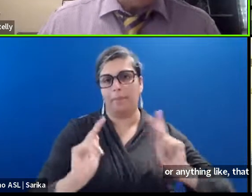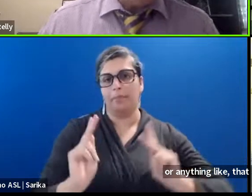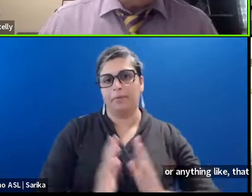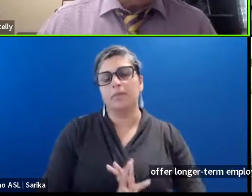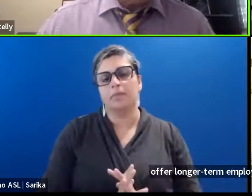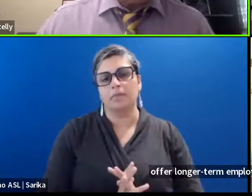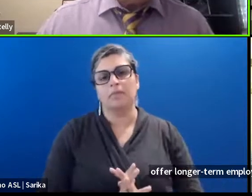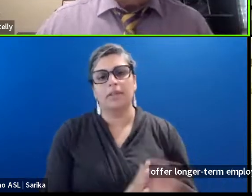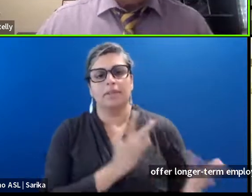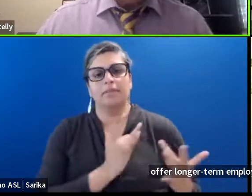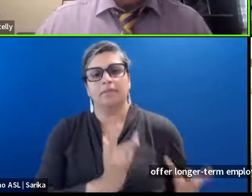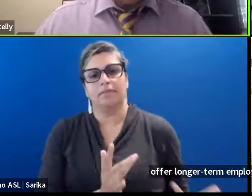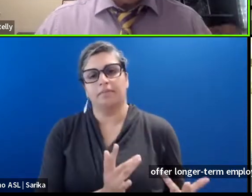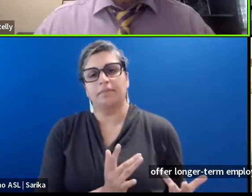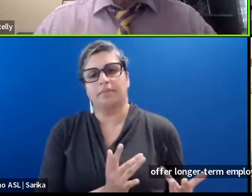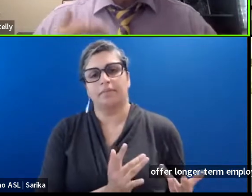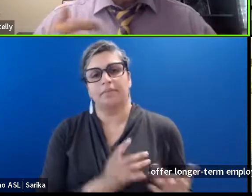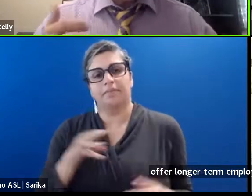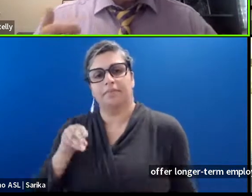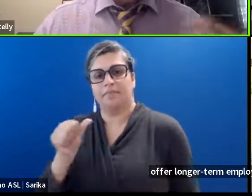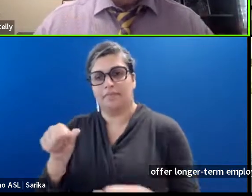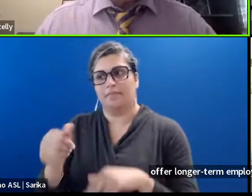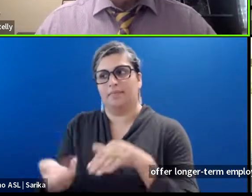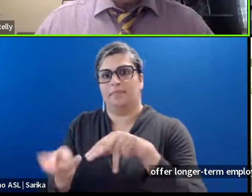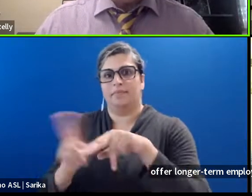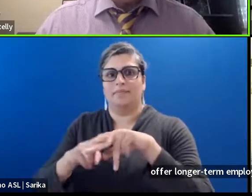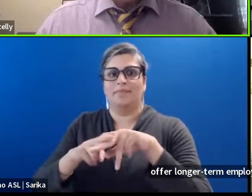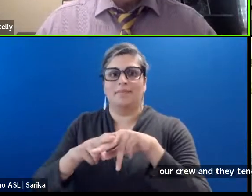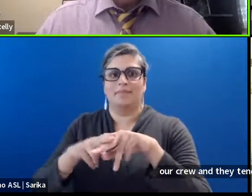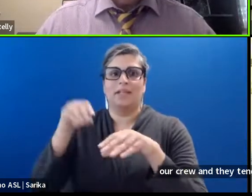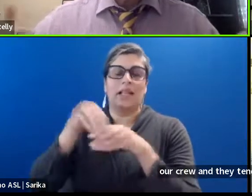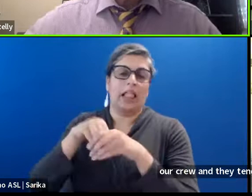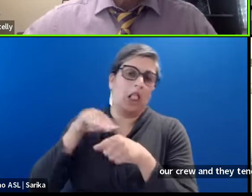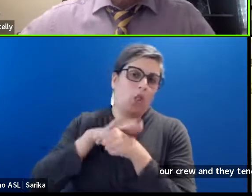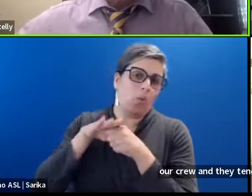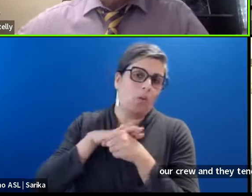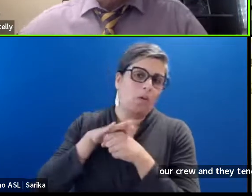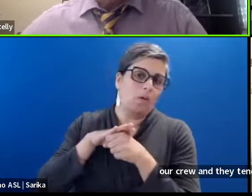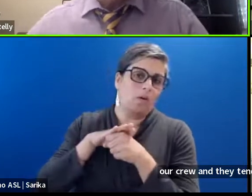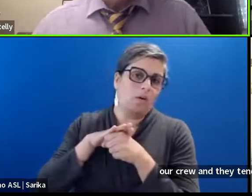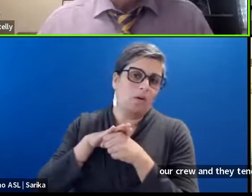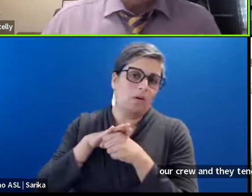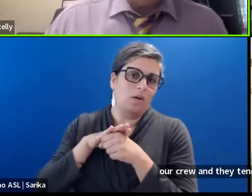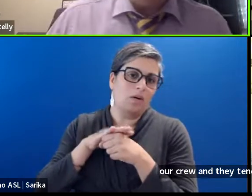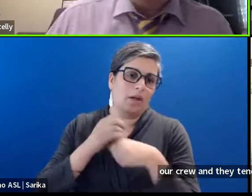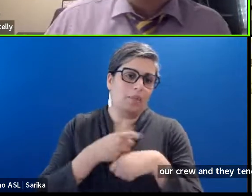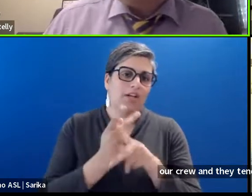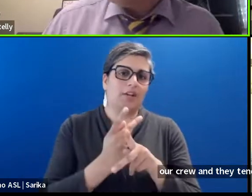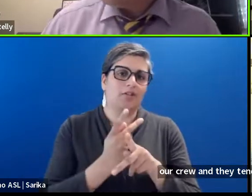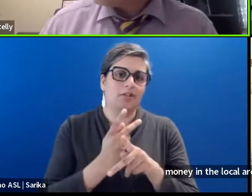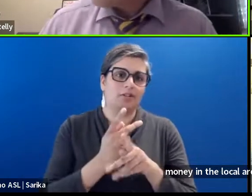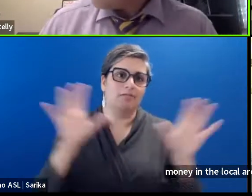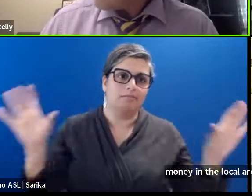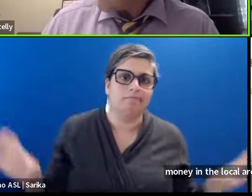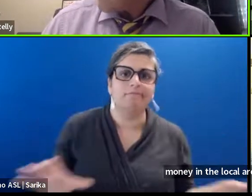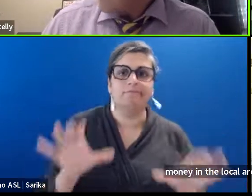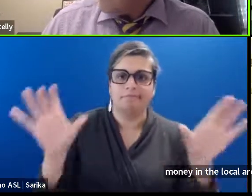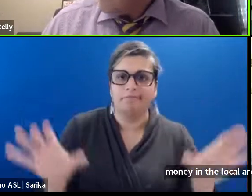be. Spend more money. In. The local area. As the production. Becomes more. More mature.